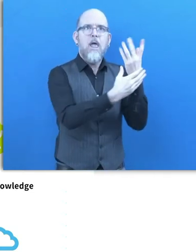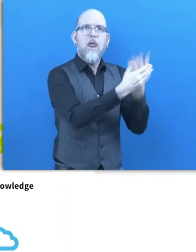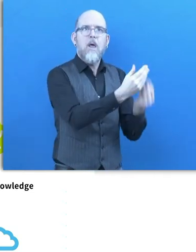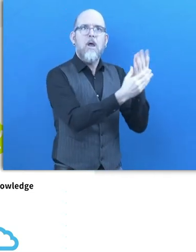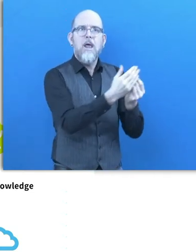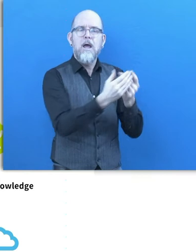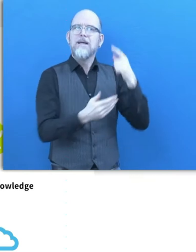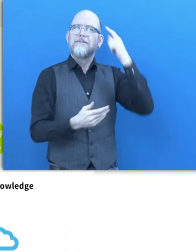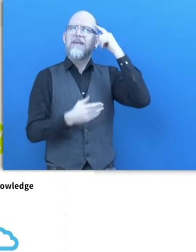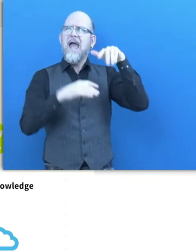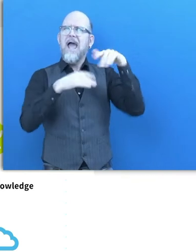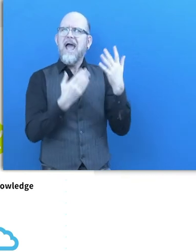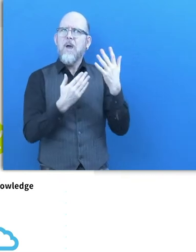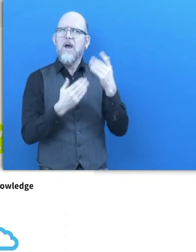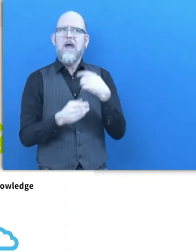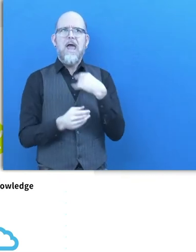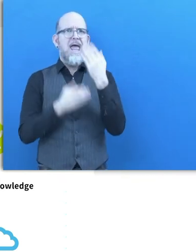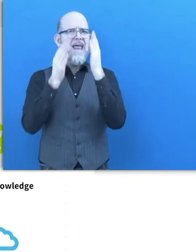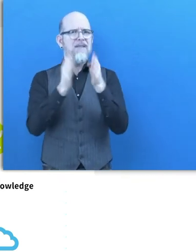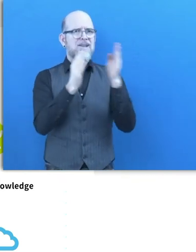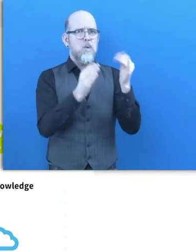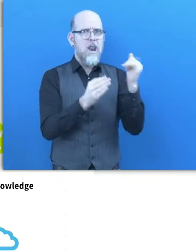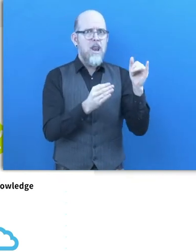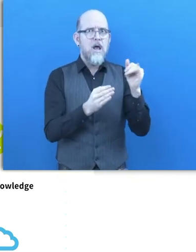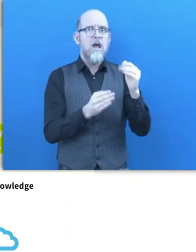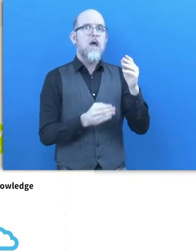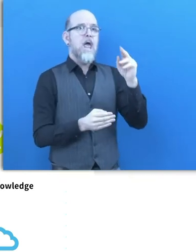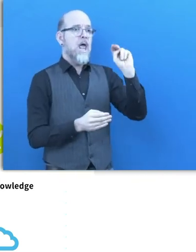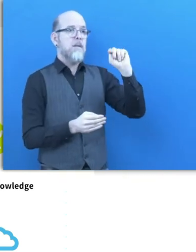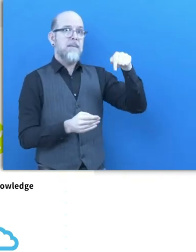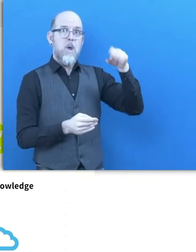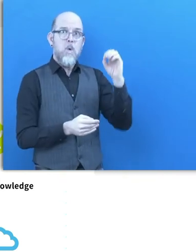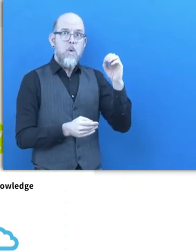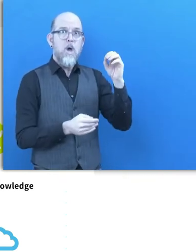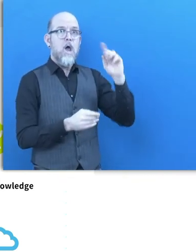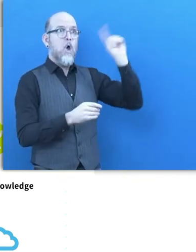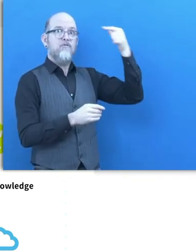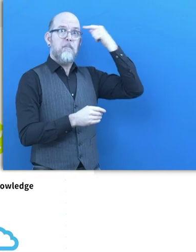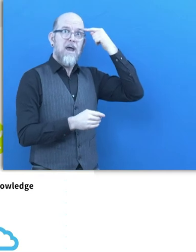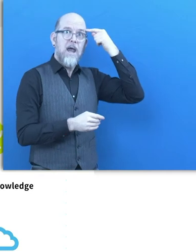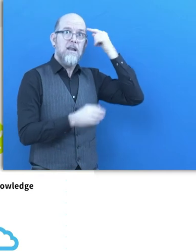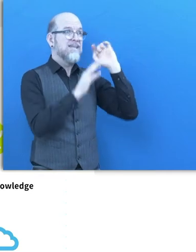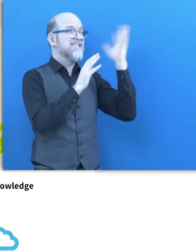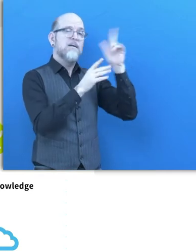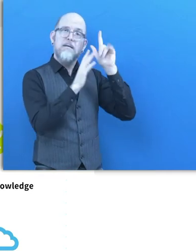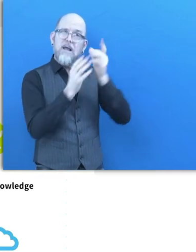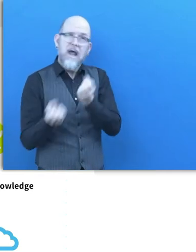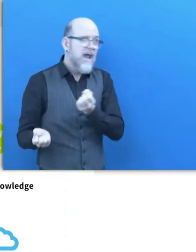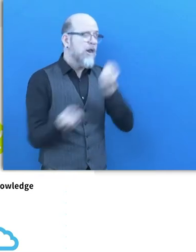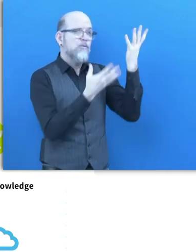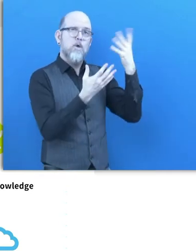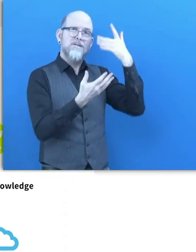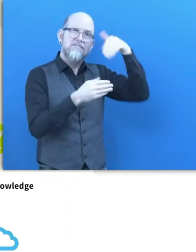individuals, NPOs, and governments across borders with these informations. And lastly,